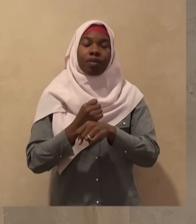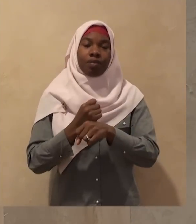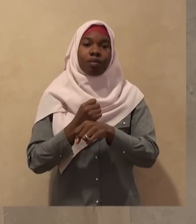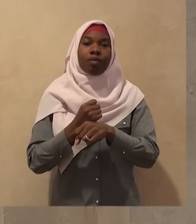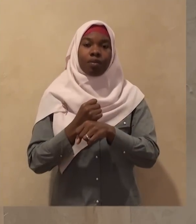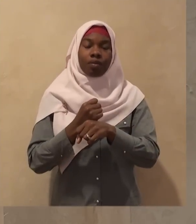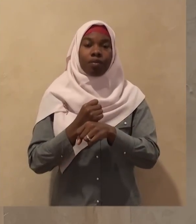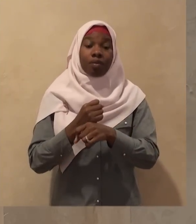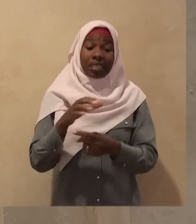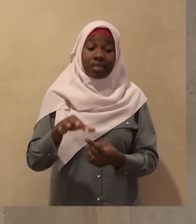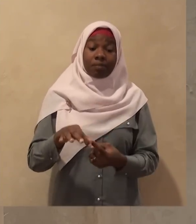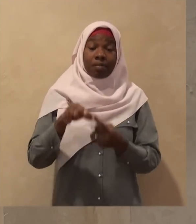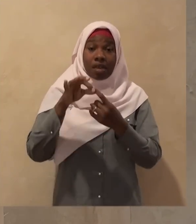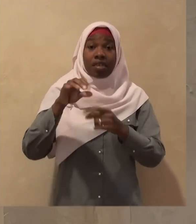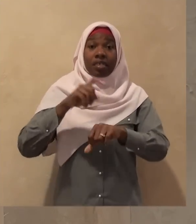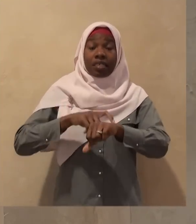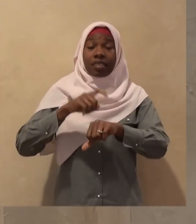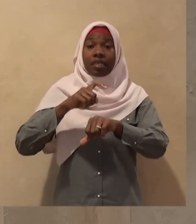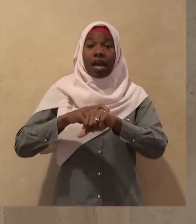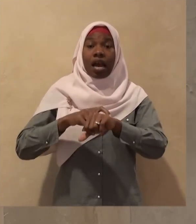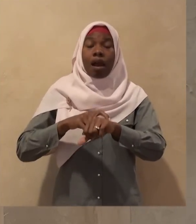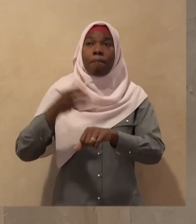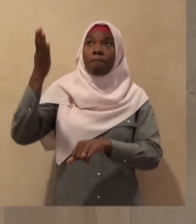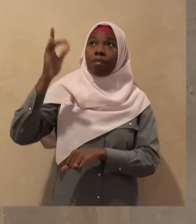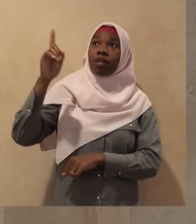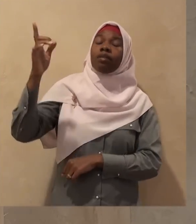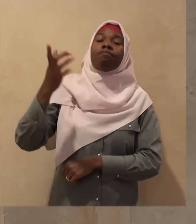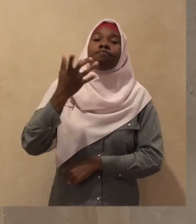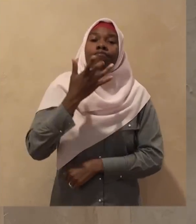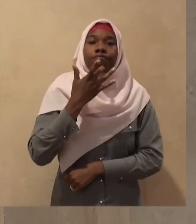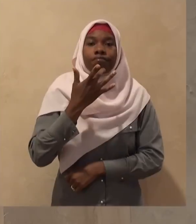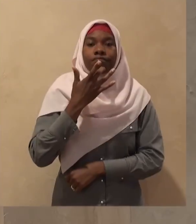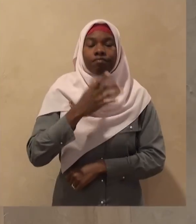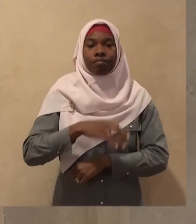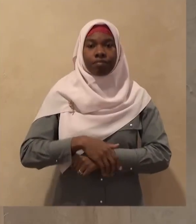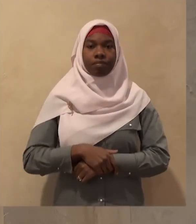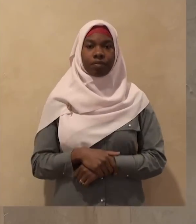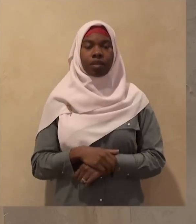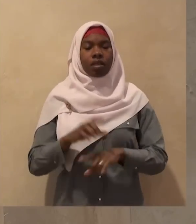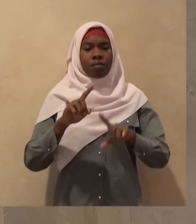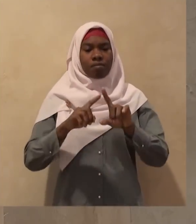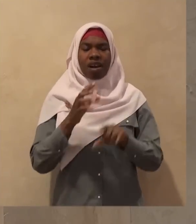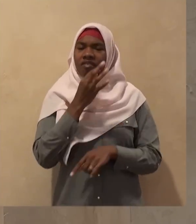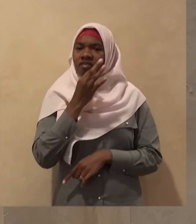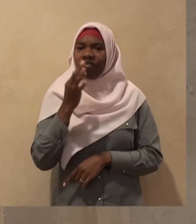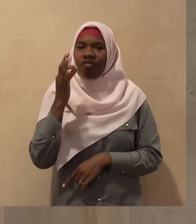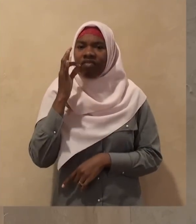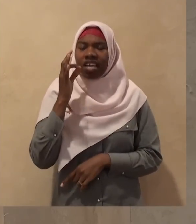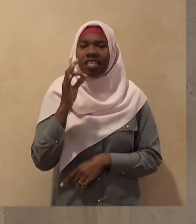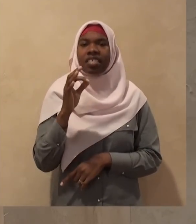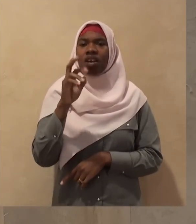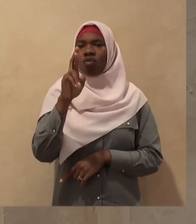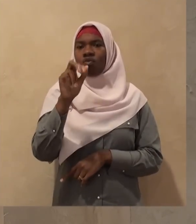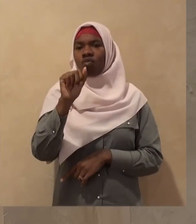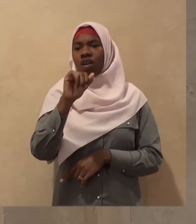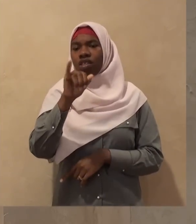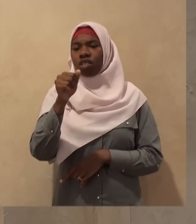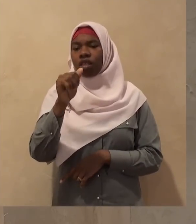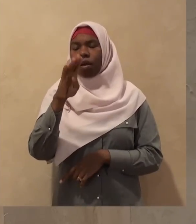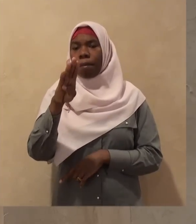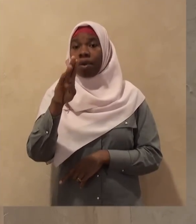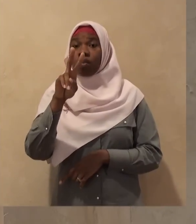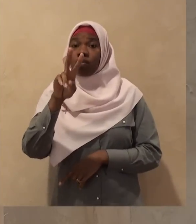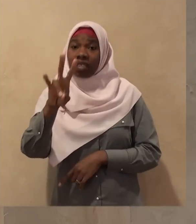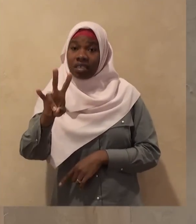fasting during the month of rajab fasting on 27th of rajab going for umrah during the month of